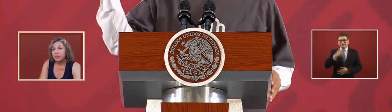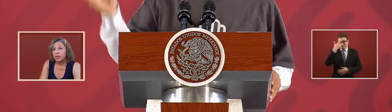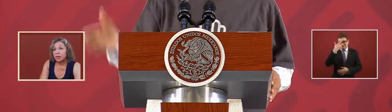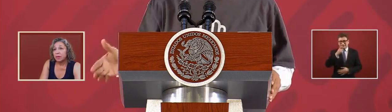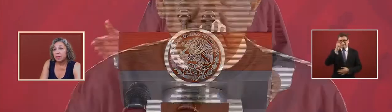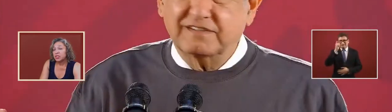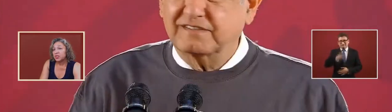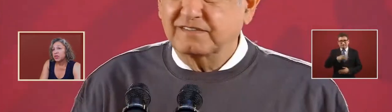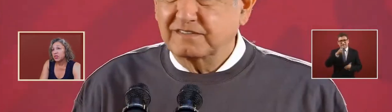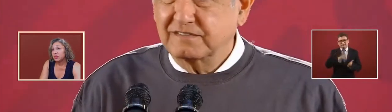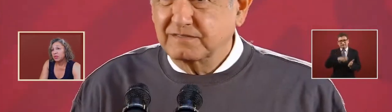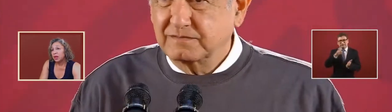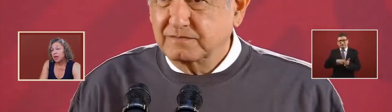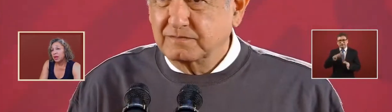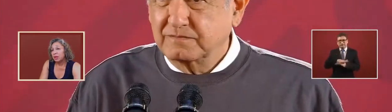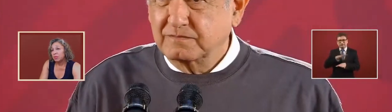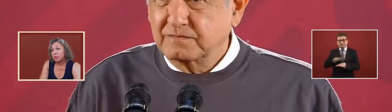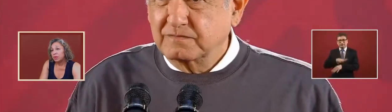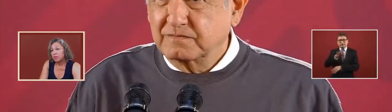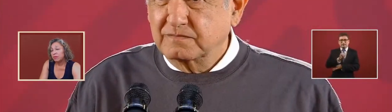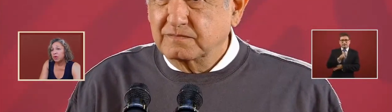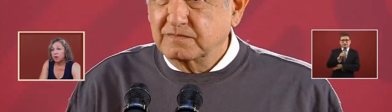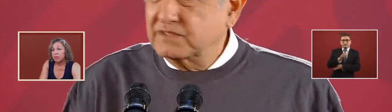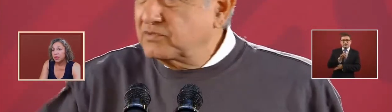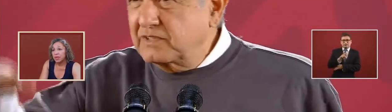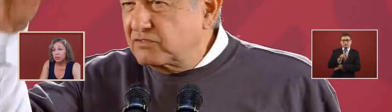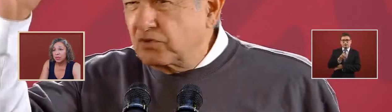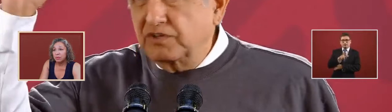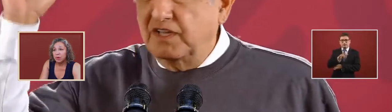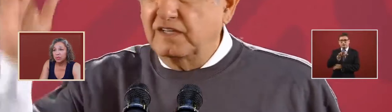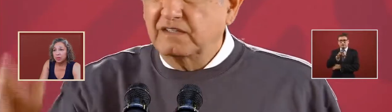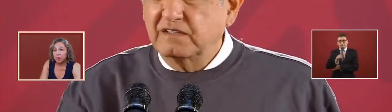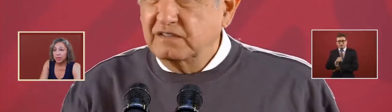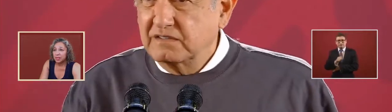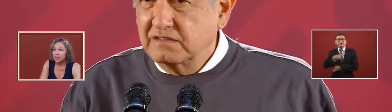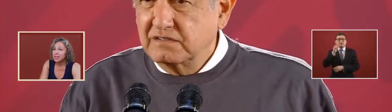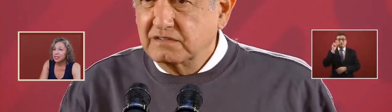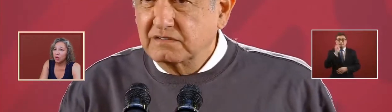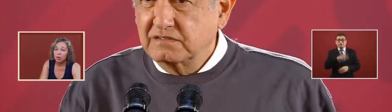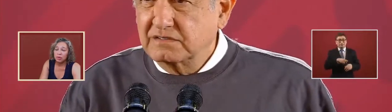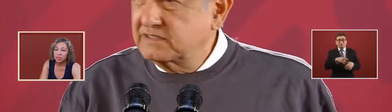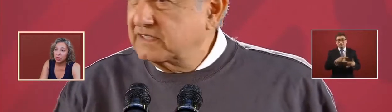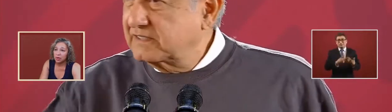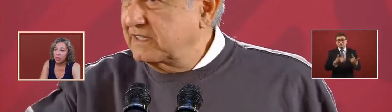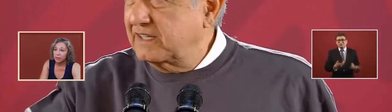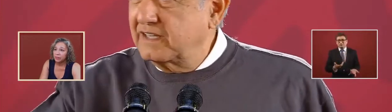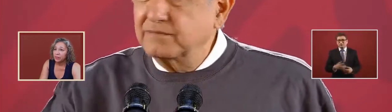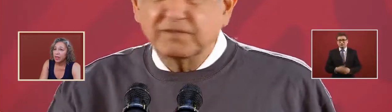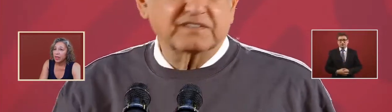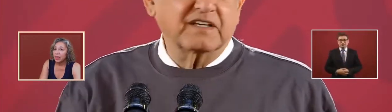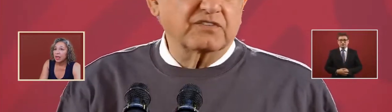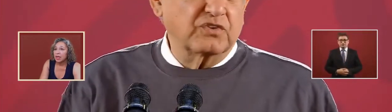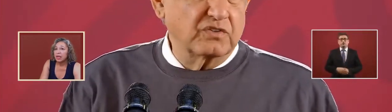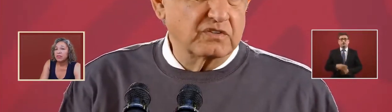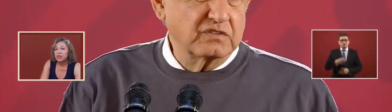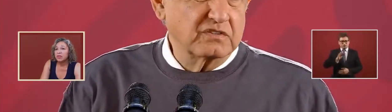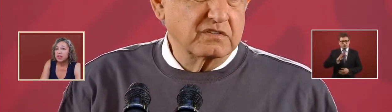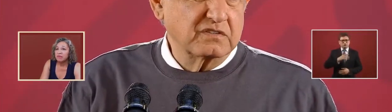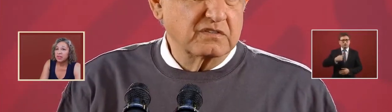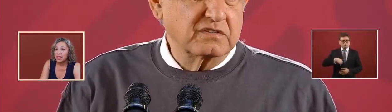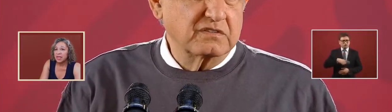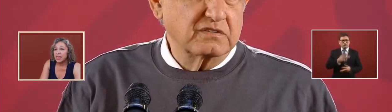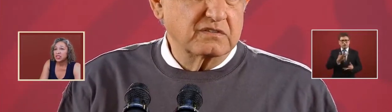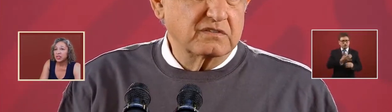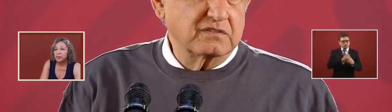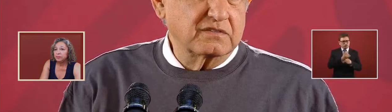of the structural reform that was imposed upon us this is a whole story if you do